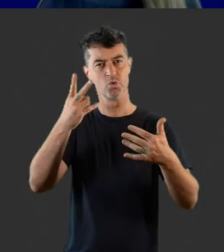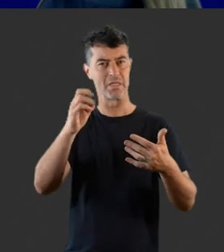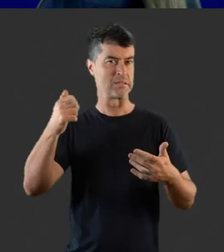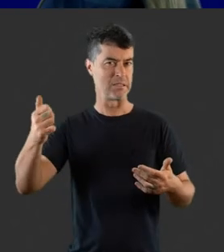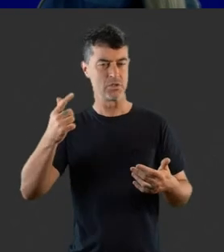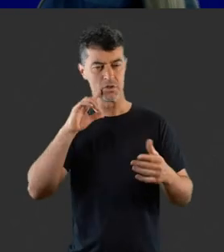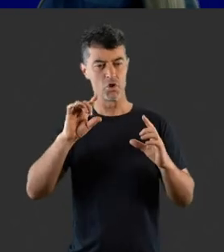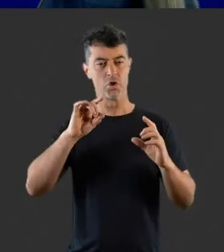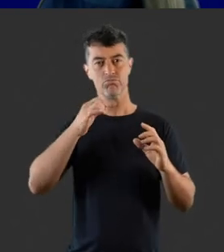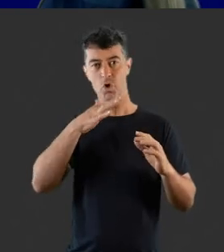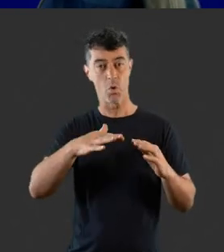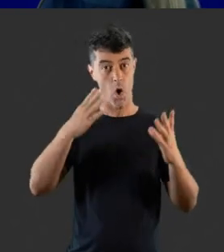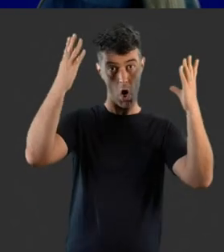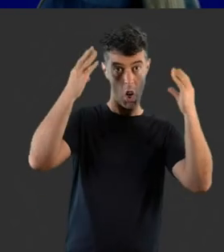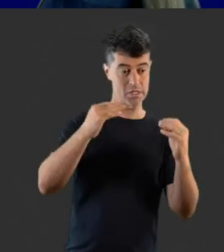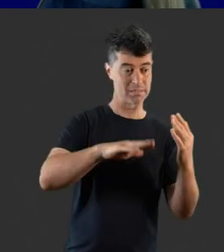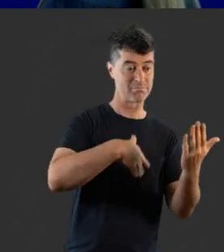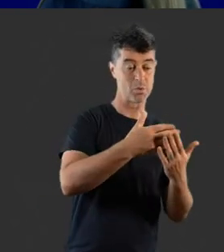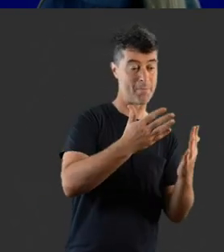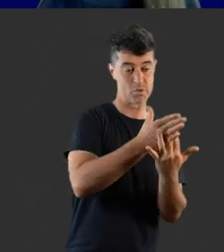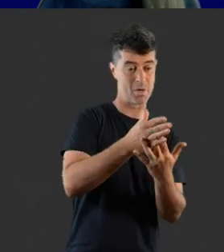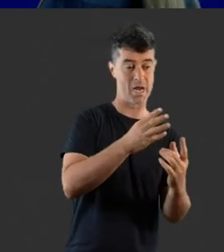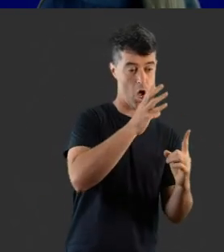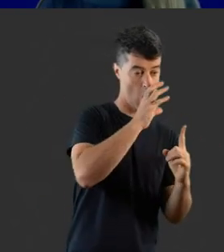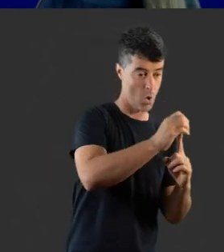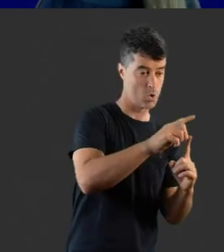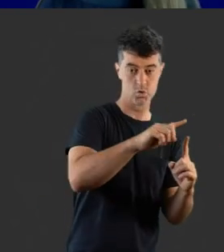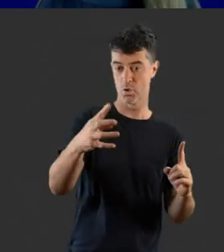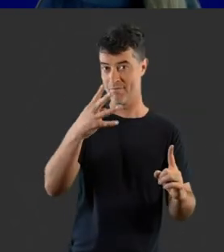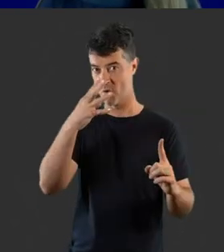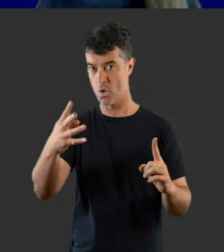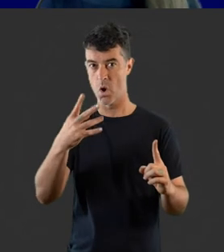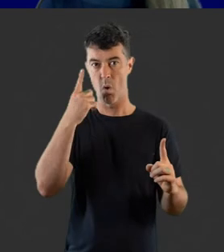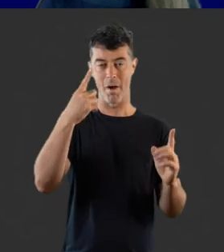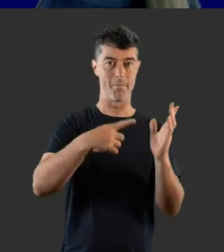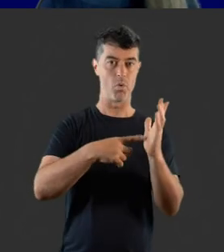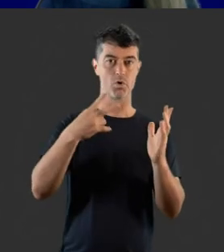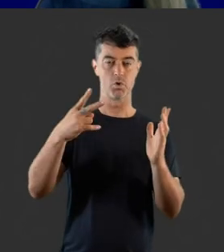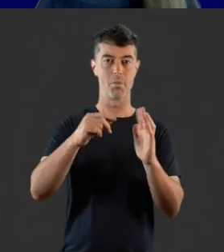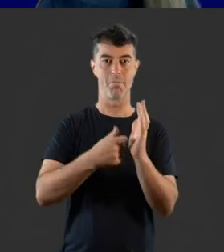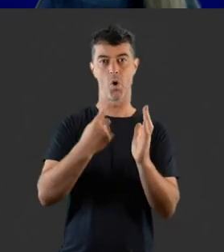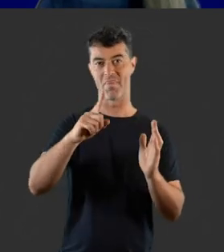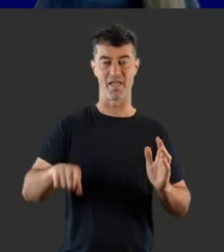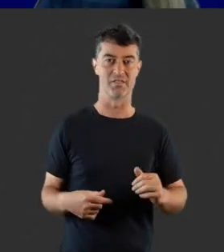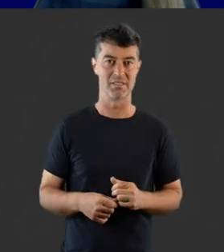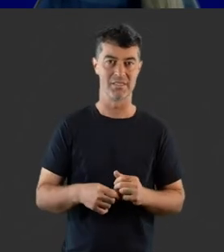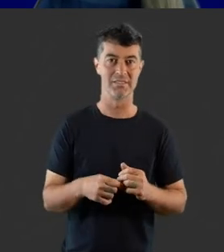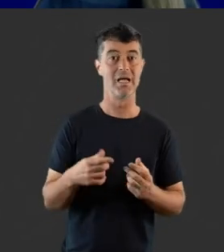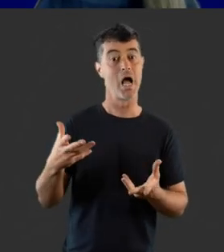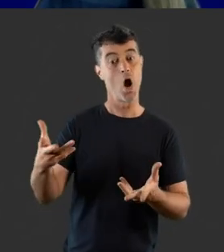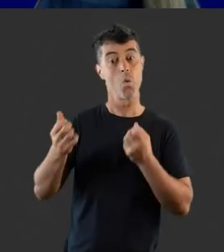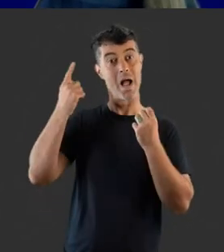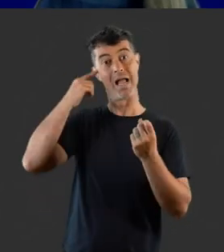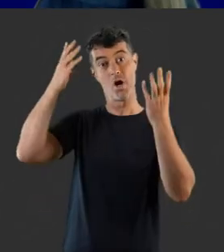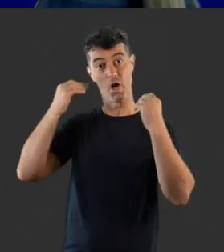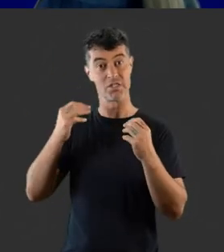report childhood loss in Australia between 0 and 4 years as 1.2 per thousand live births, and the prevalence